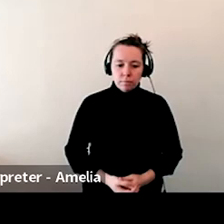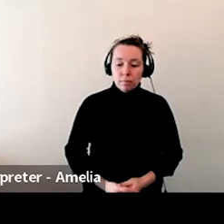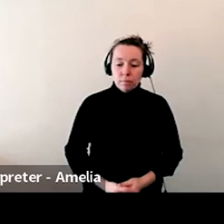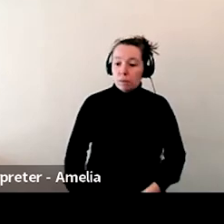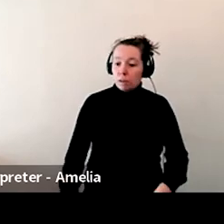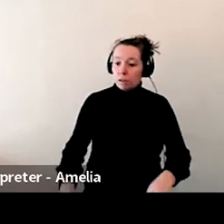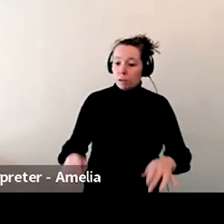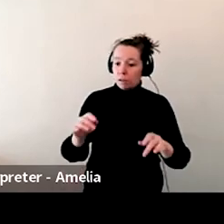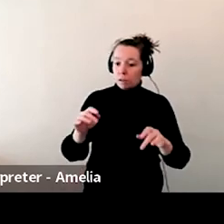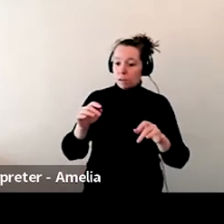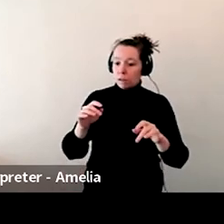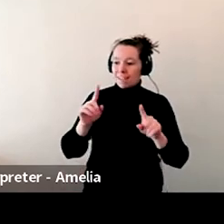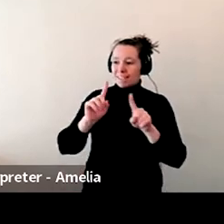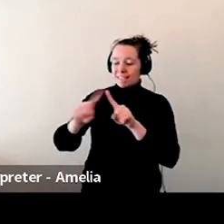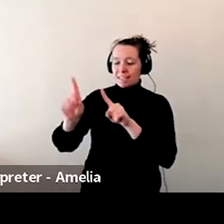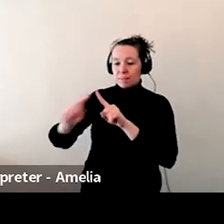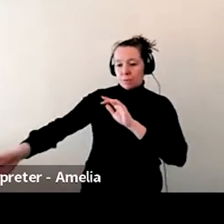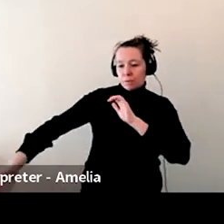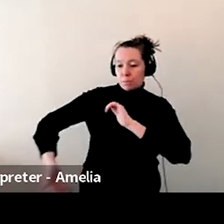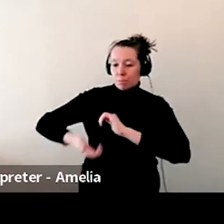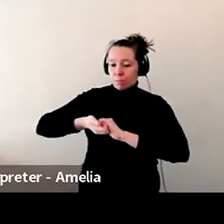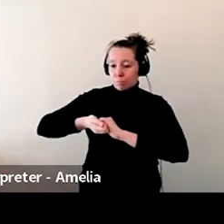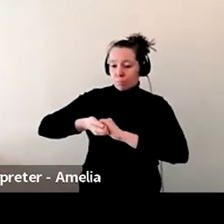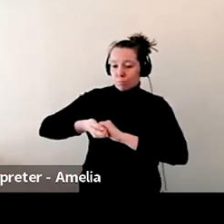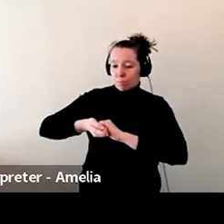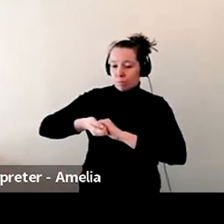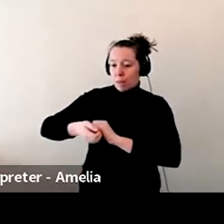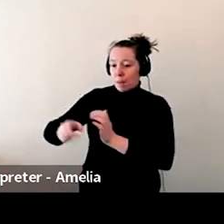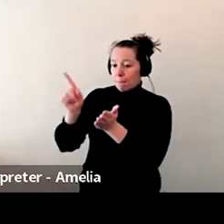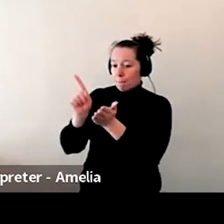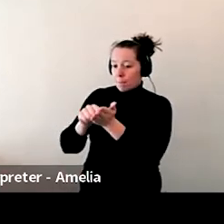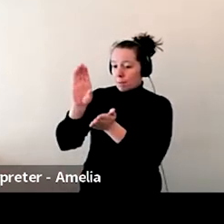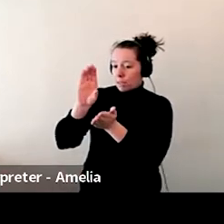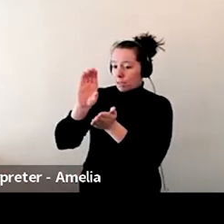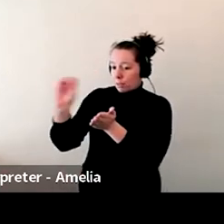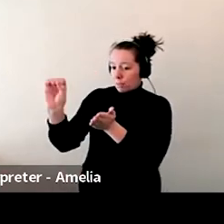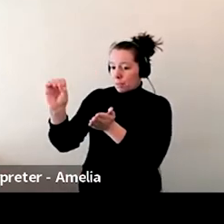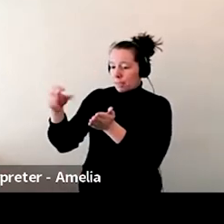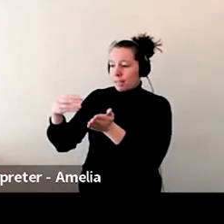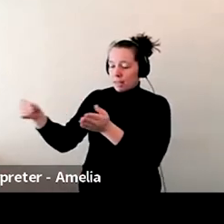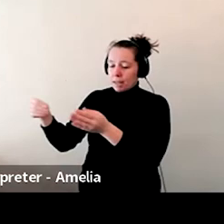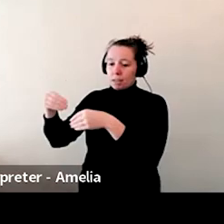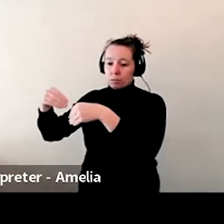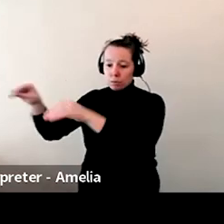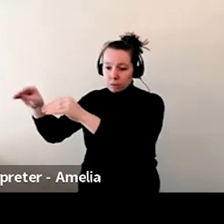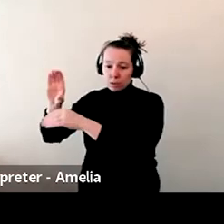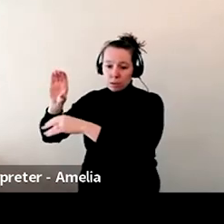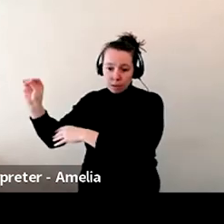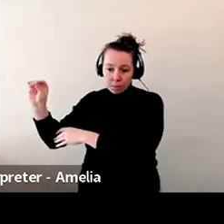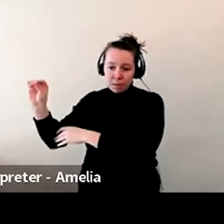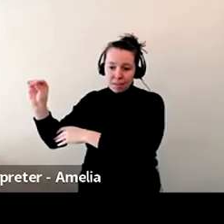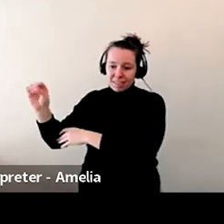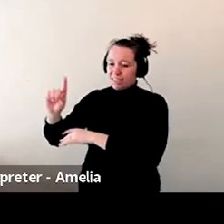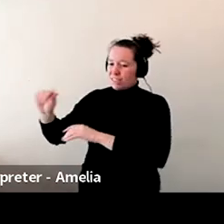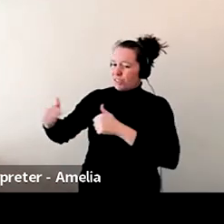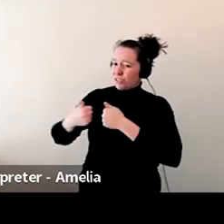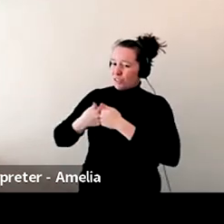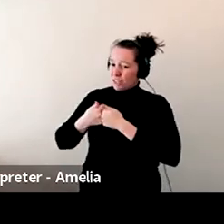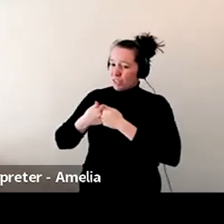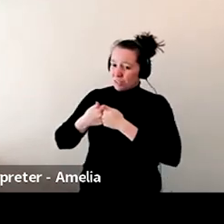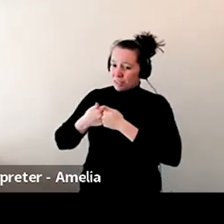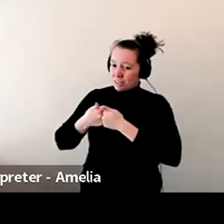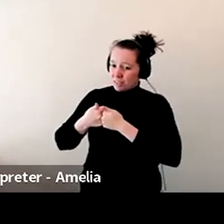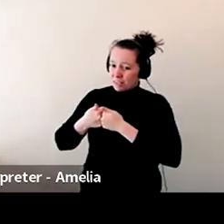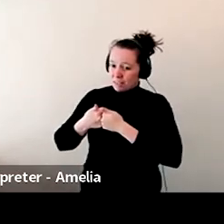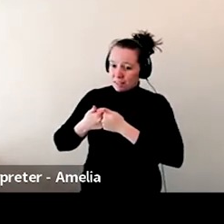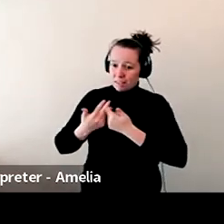been difficult. What are some things you would like to change about your experiences with them? Honestly, tear it all